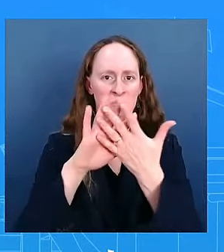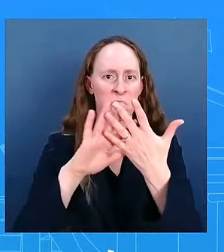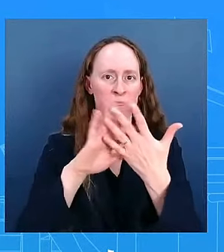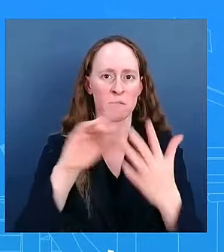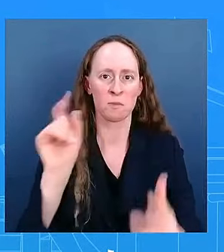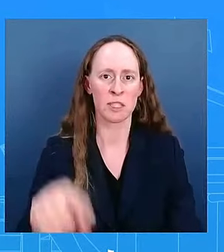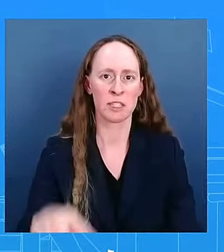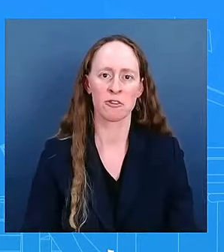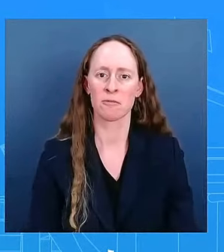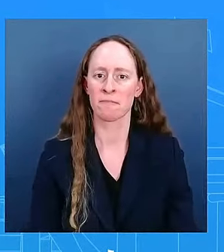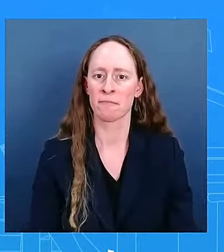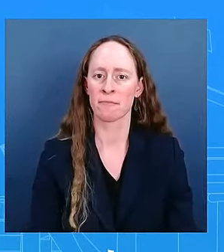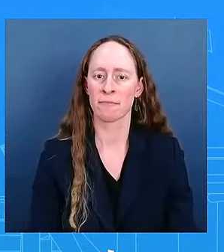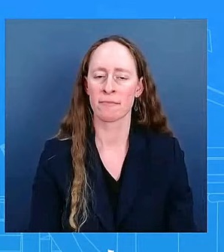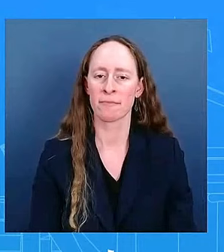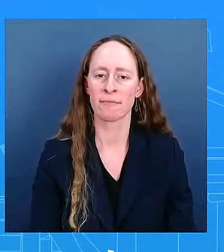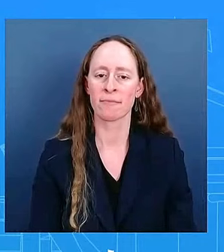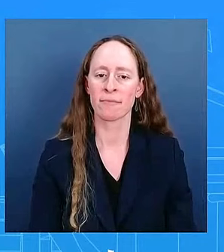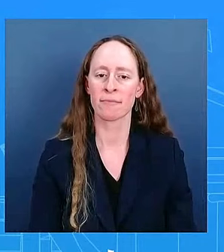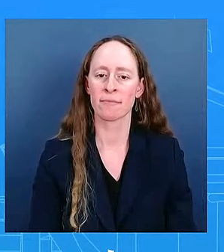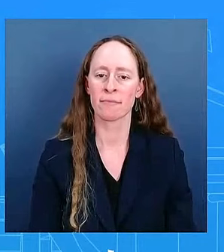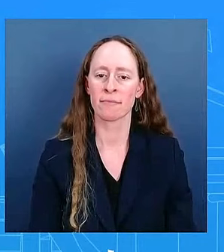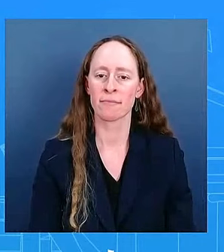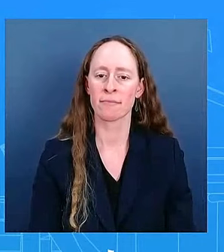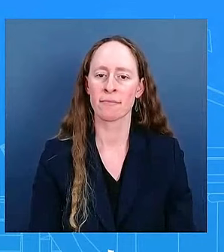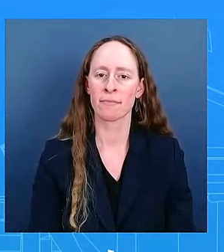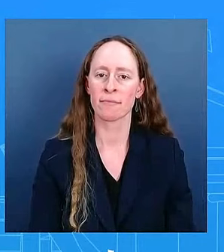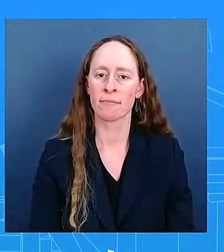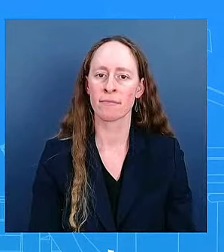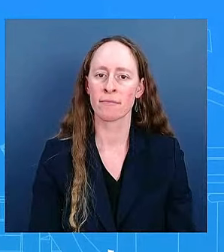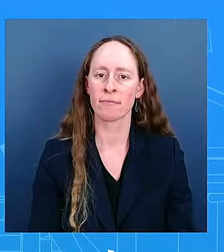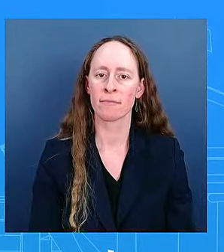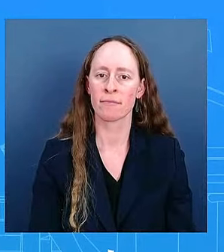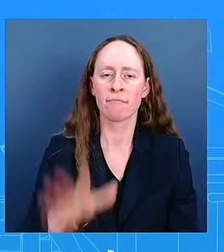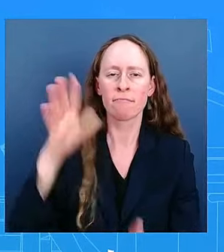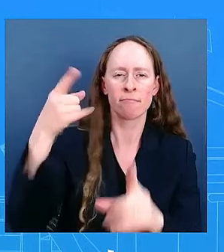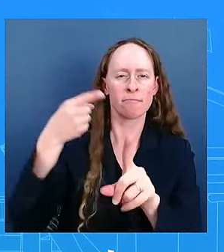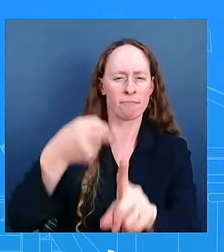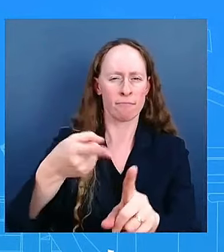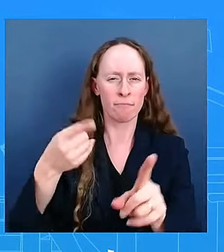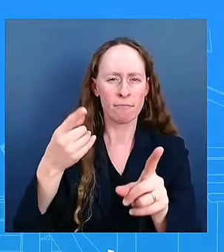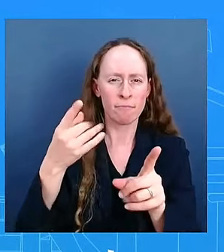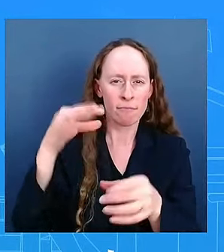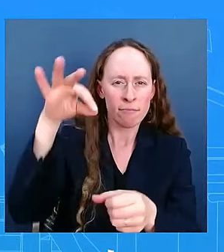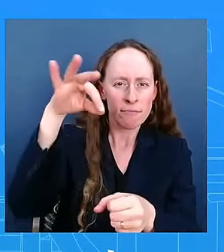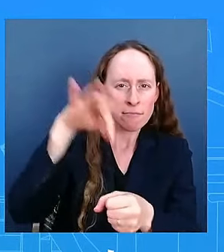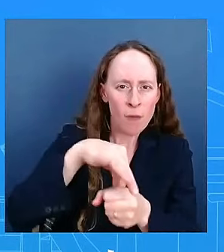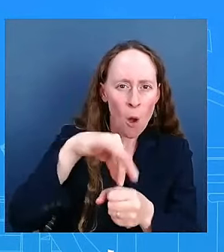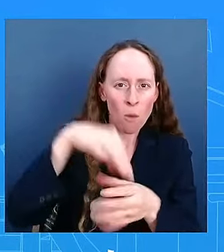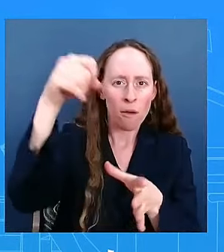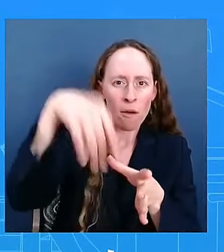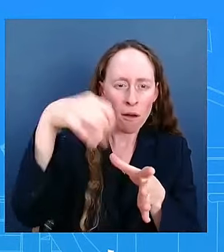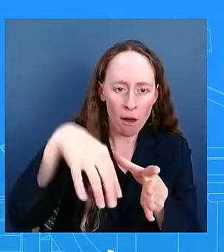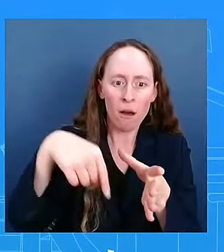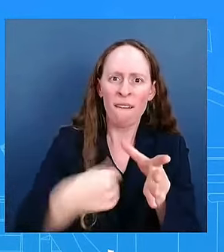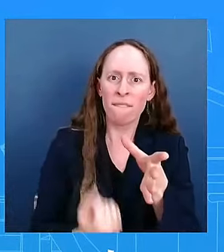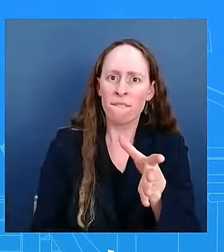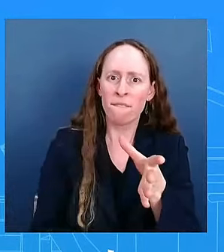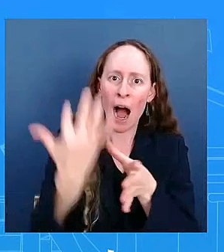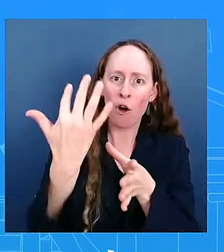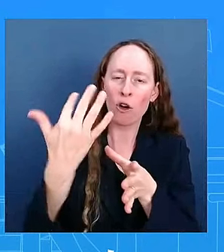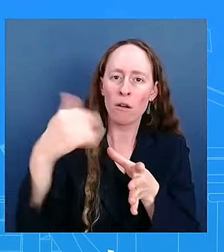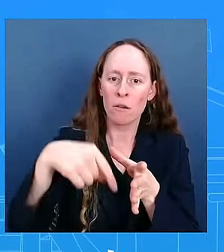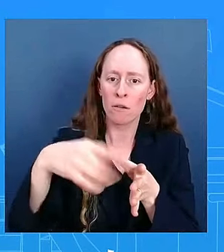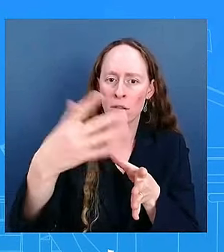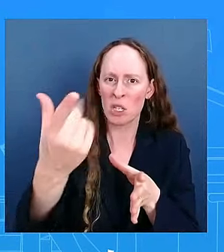zone that are ballots, is the White House in contact with local communities about how they can keep their ballots safe? Or what's the White House doing there in response? So a